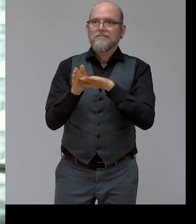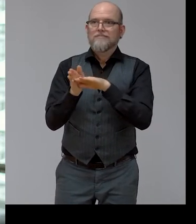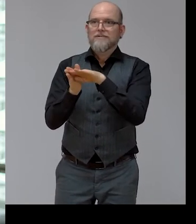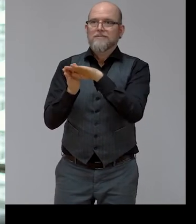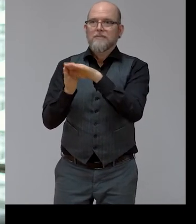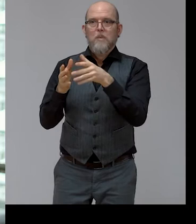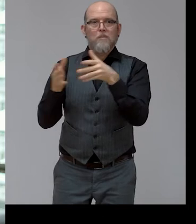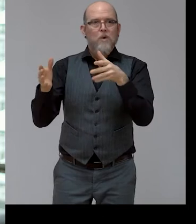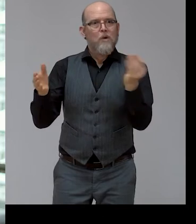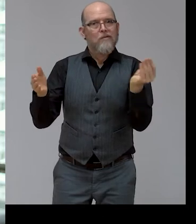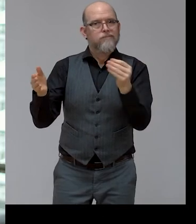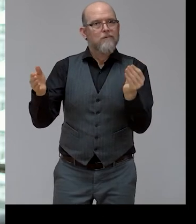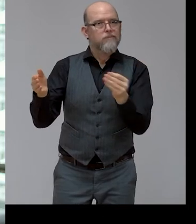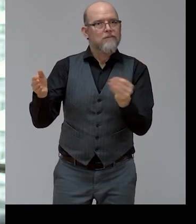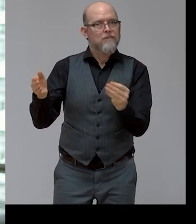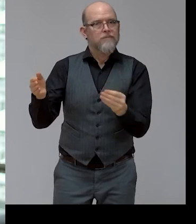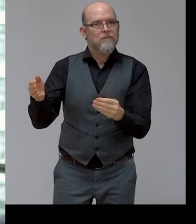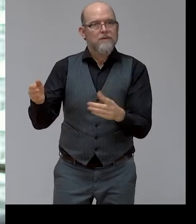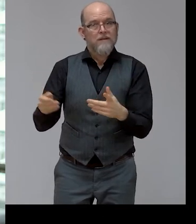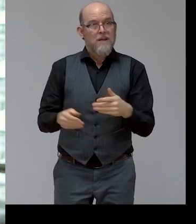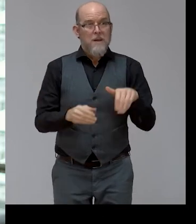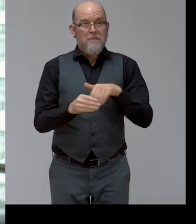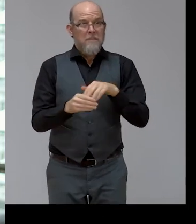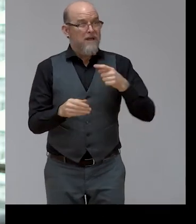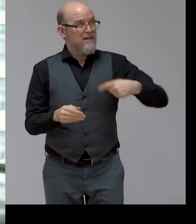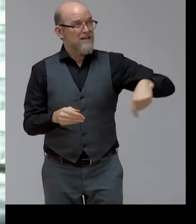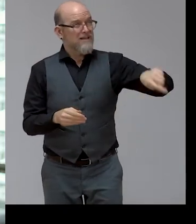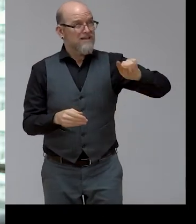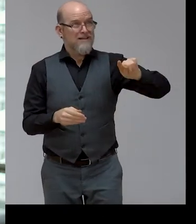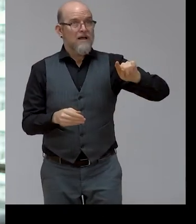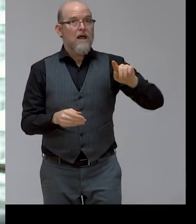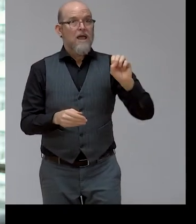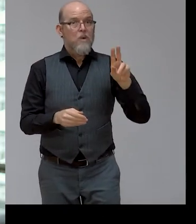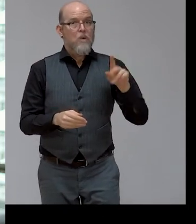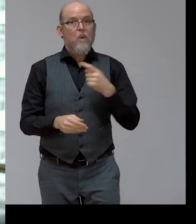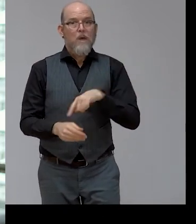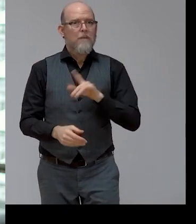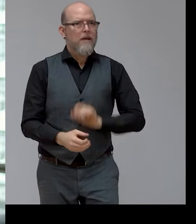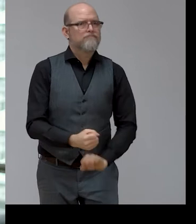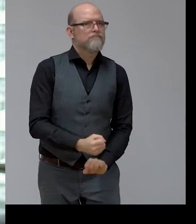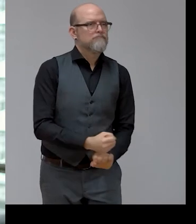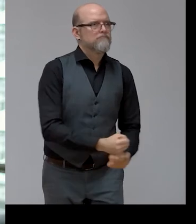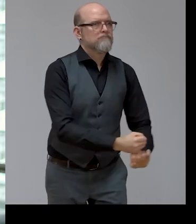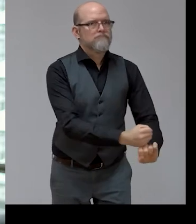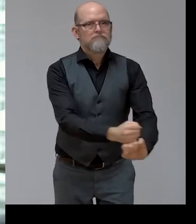Member States to be disability-inclusive in their recovery efforts.